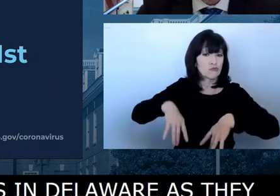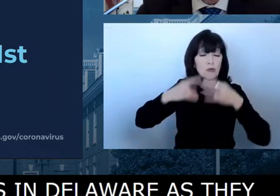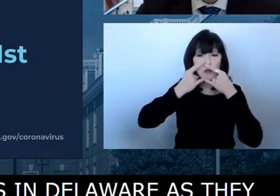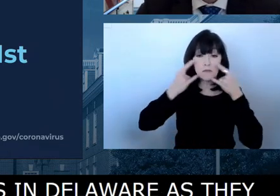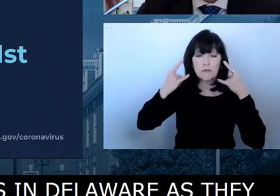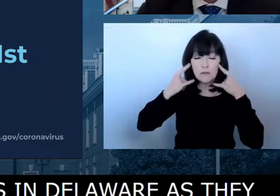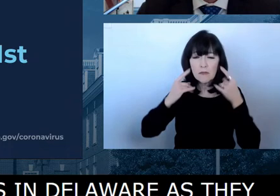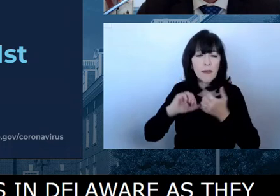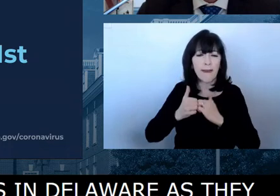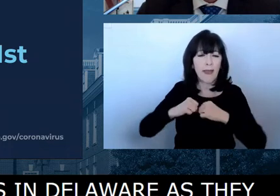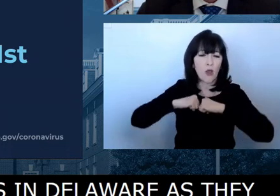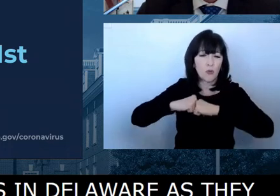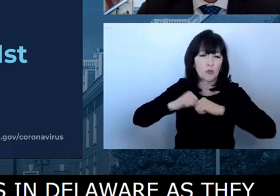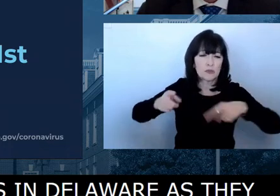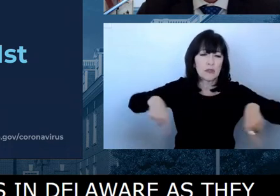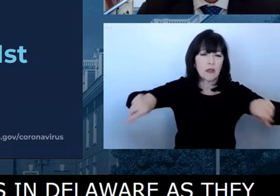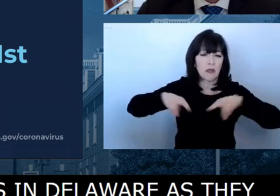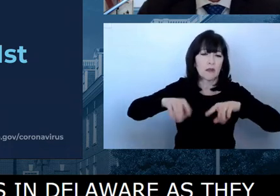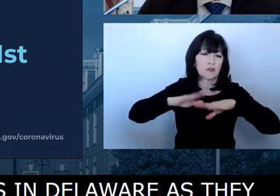is lifted.